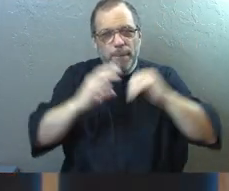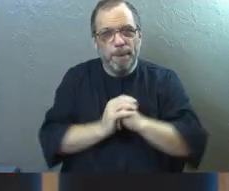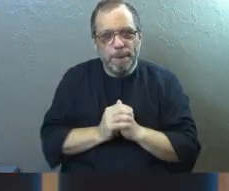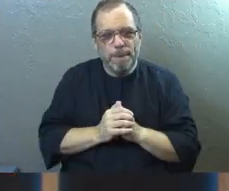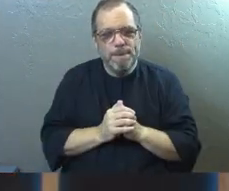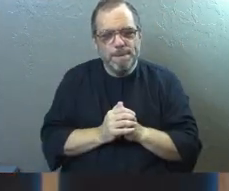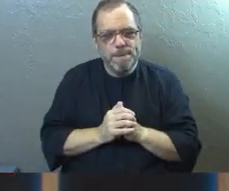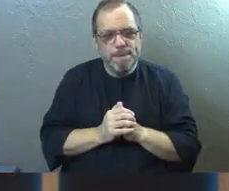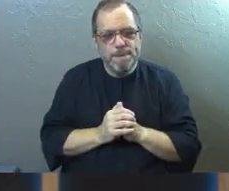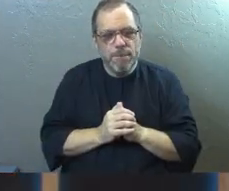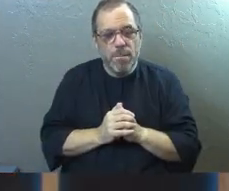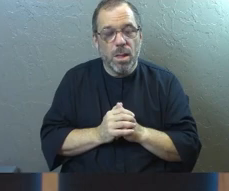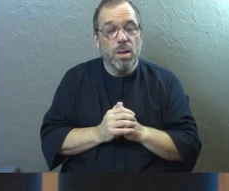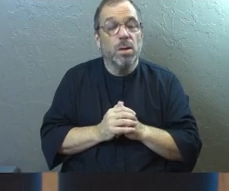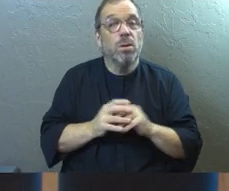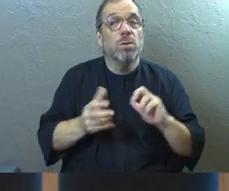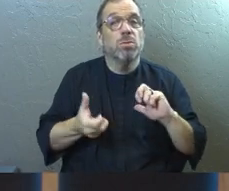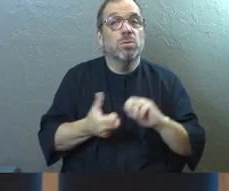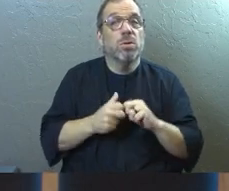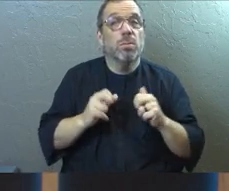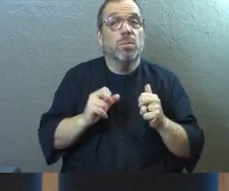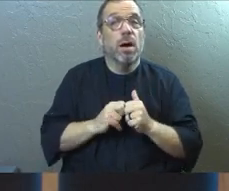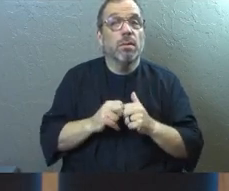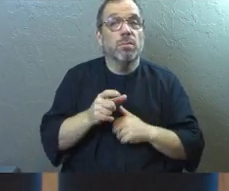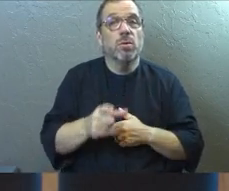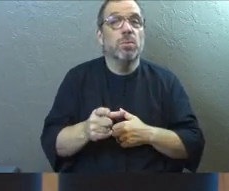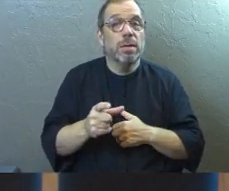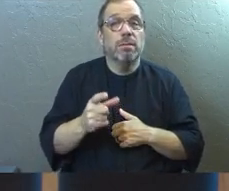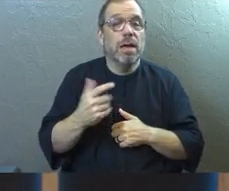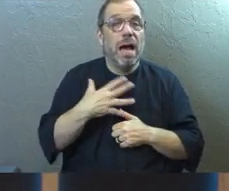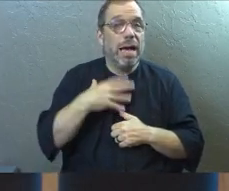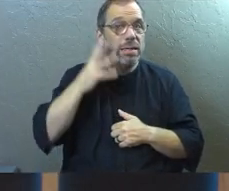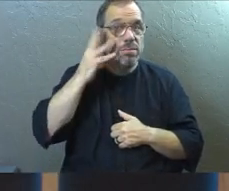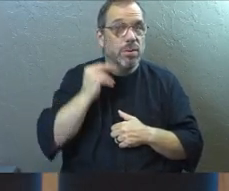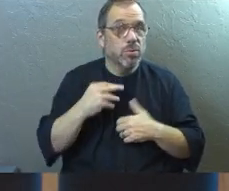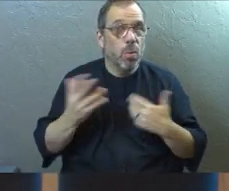So I think here's the problem that we face today.